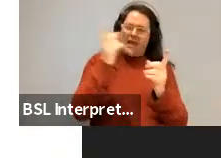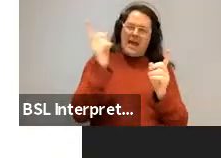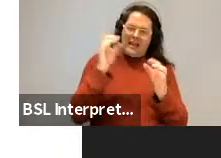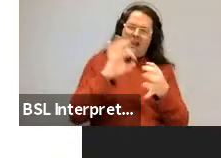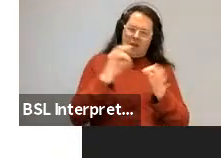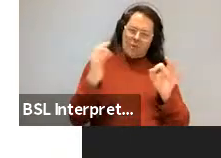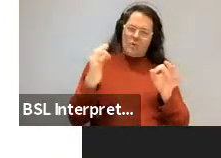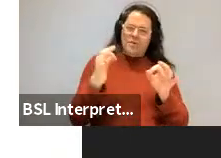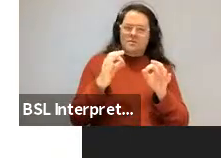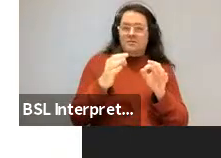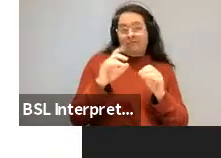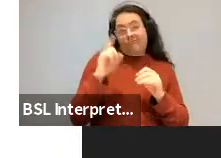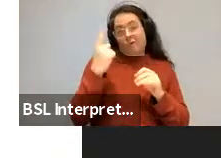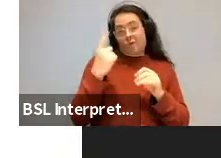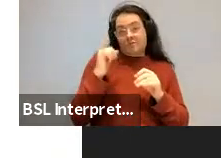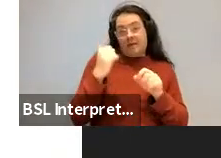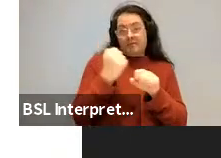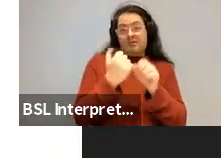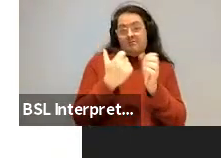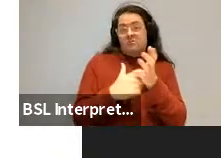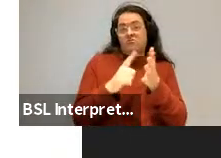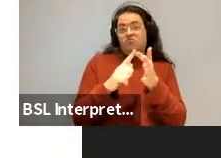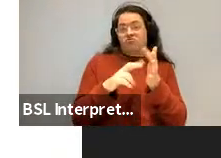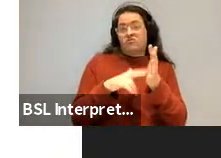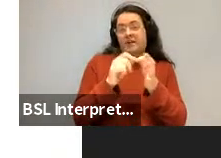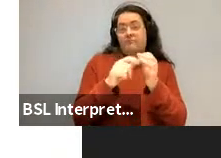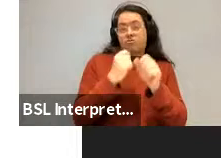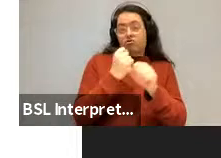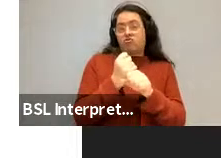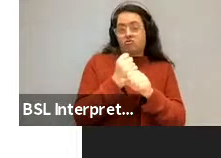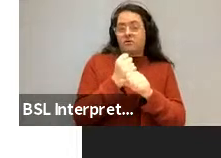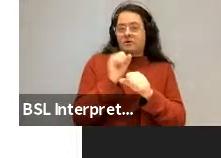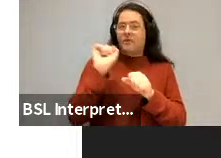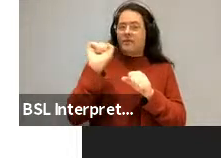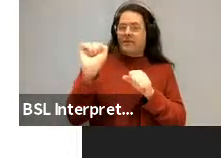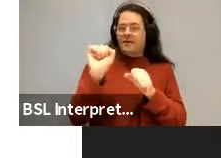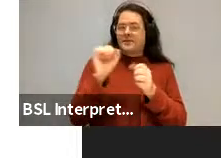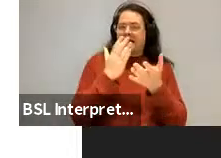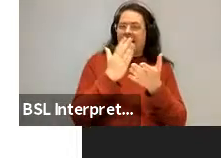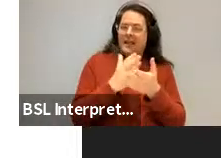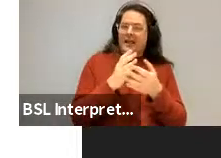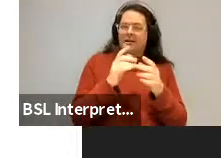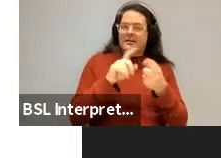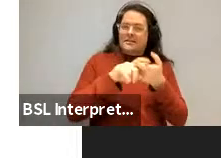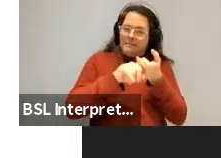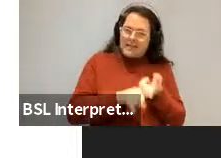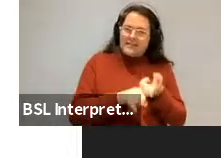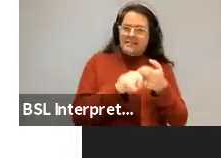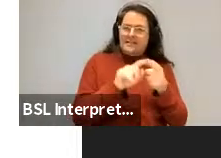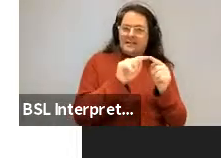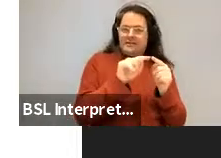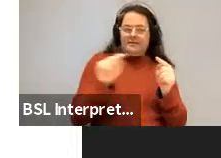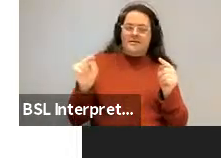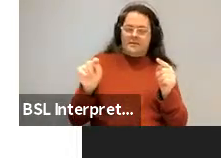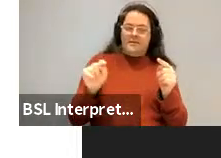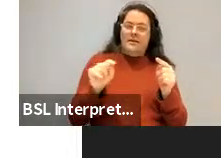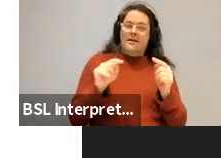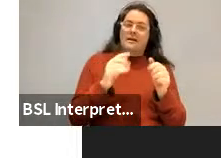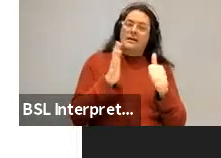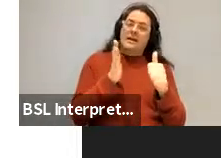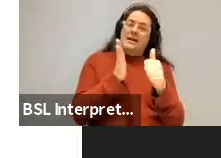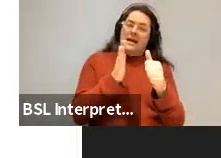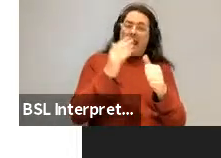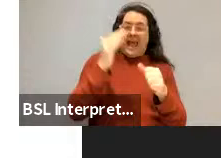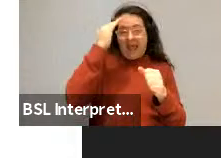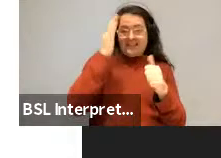starting with Greenberg, I think, may follow from the dependency length generalization. If a language has head initial or head